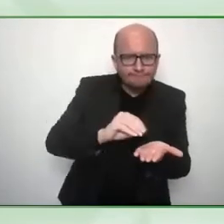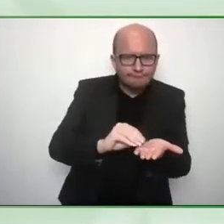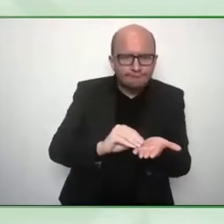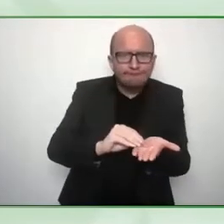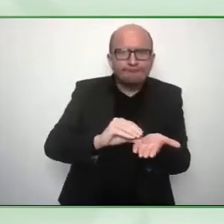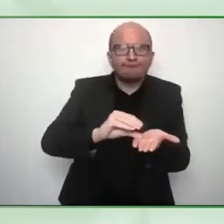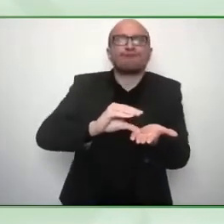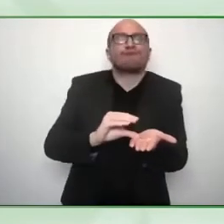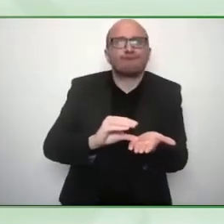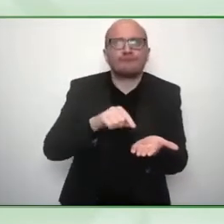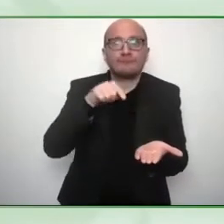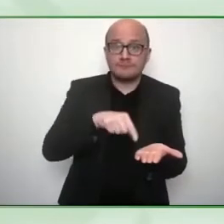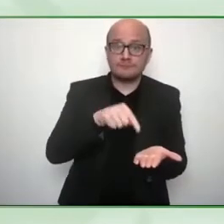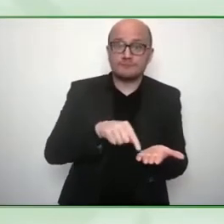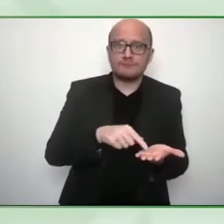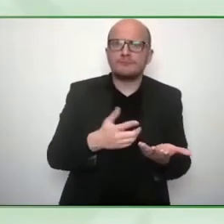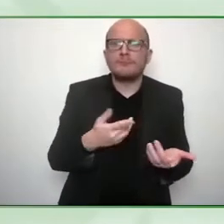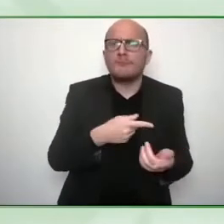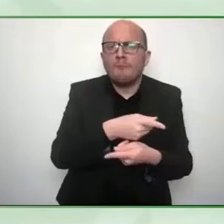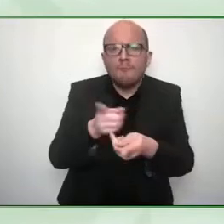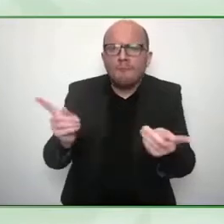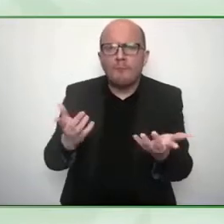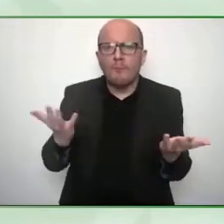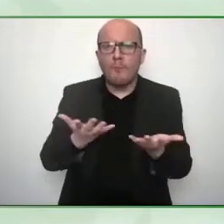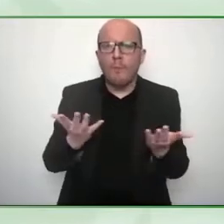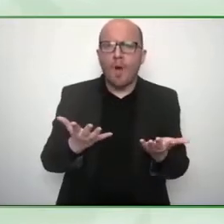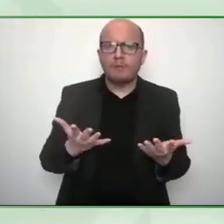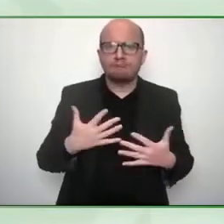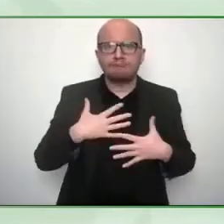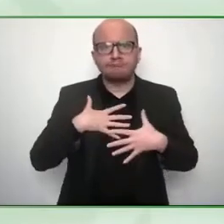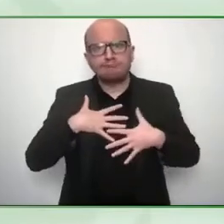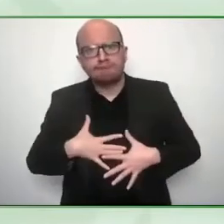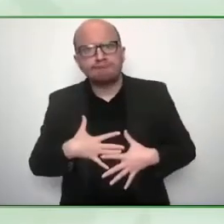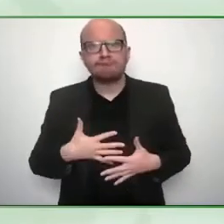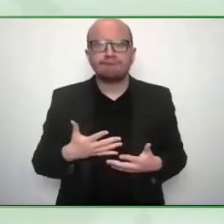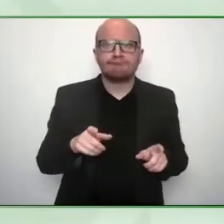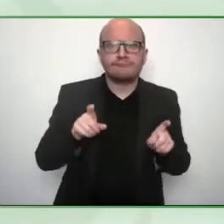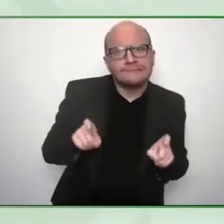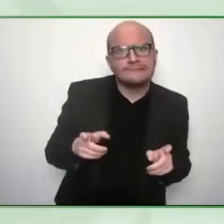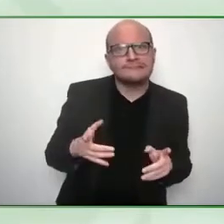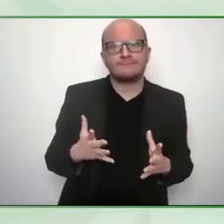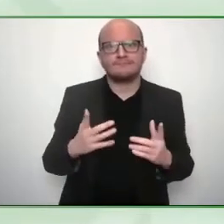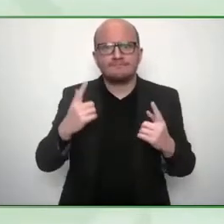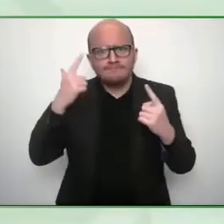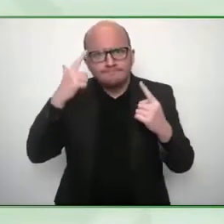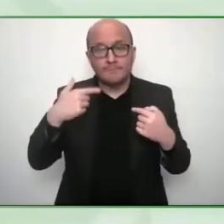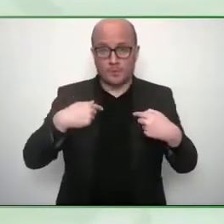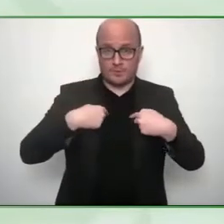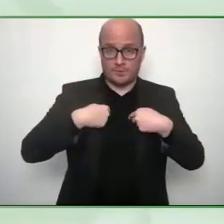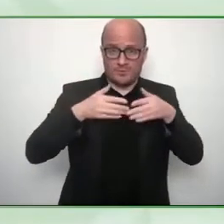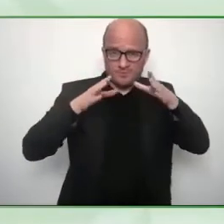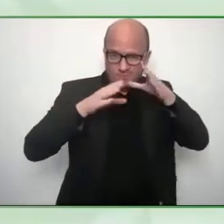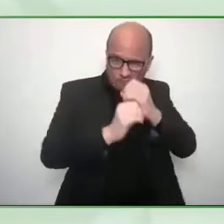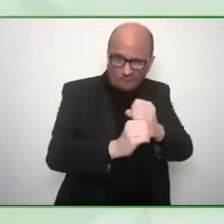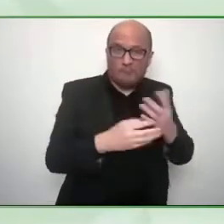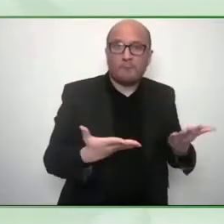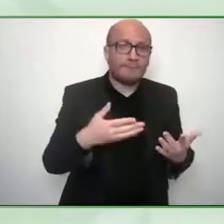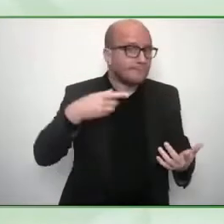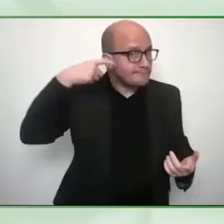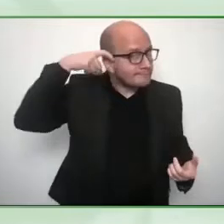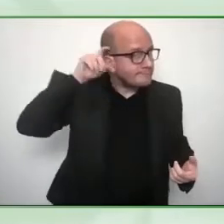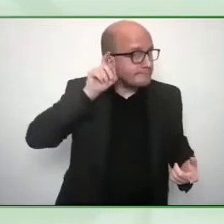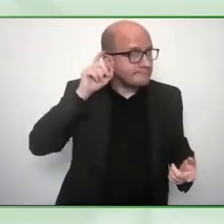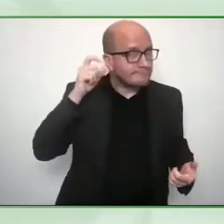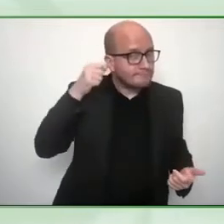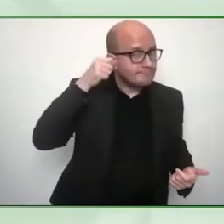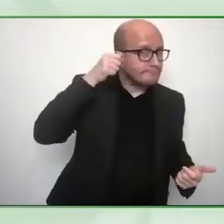what are the needs in in humanity today and and so we're focused on hearing aids which we feel is uh you know